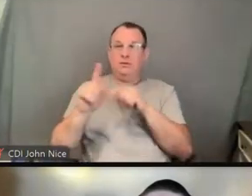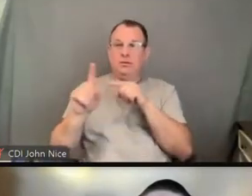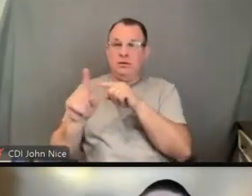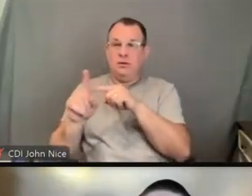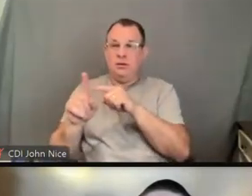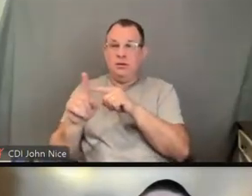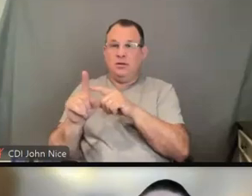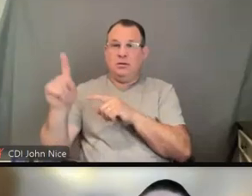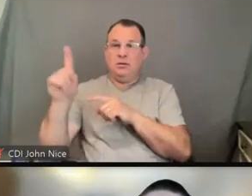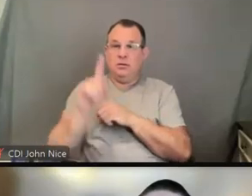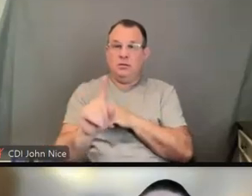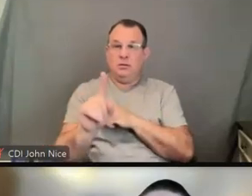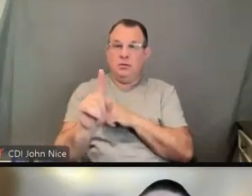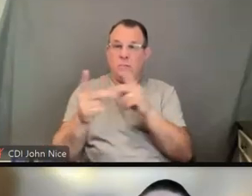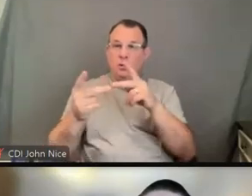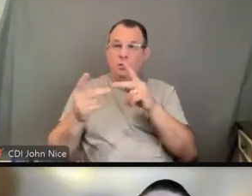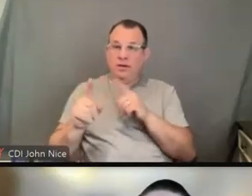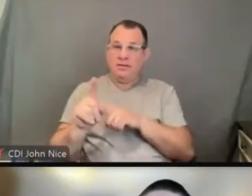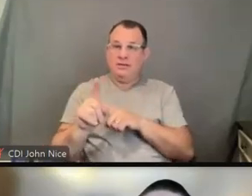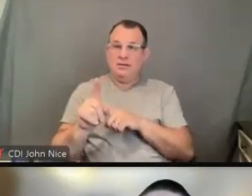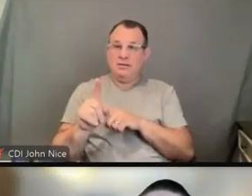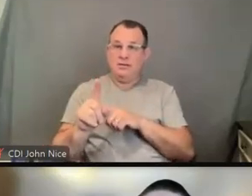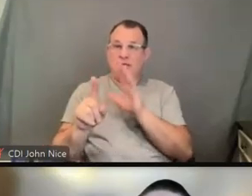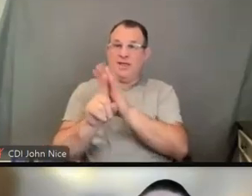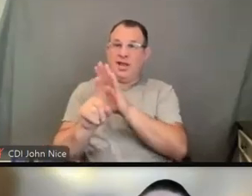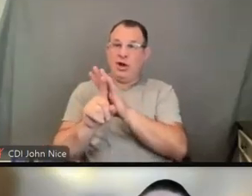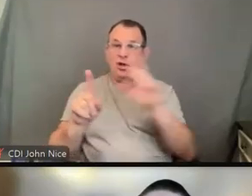their paid staff companion is deaf.